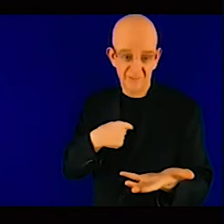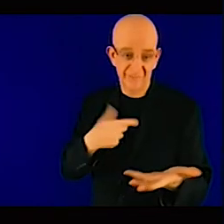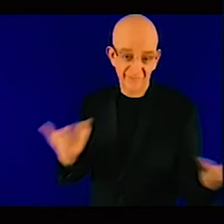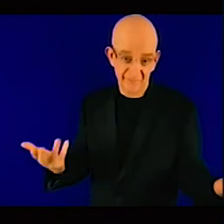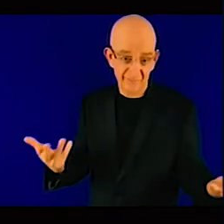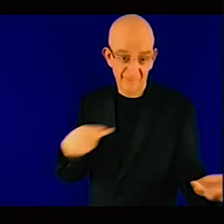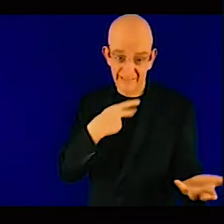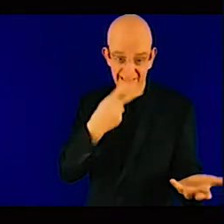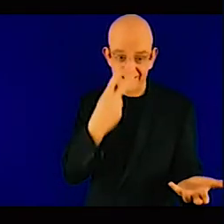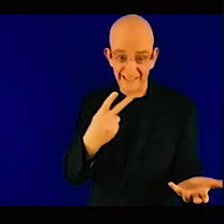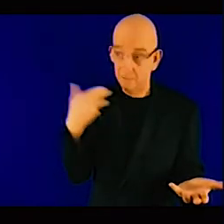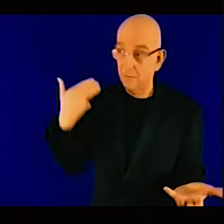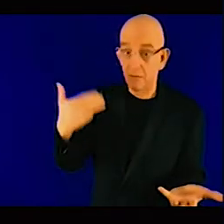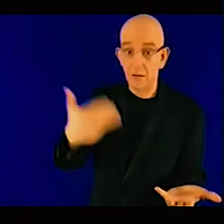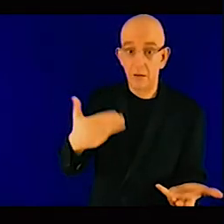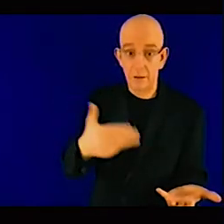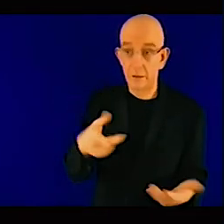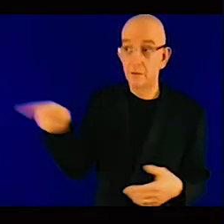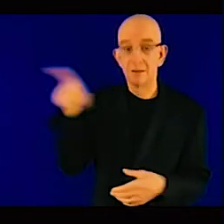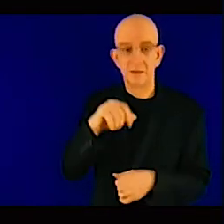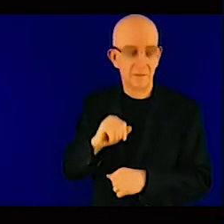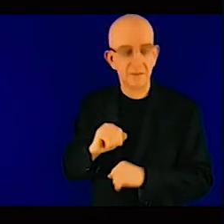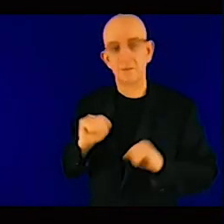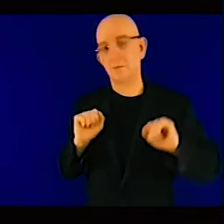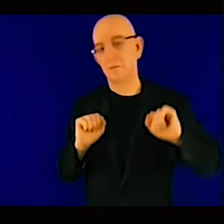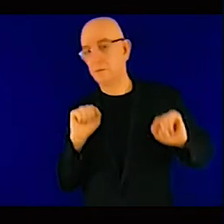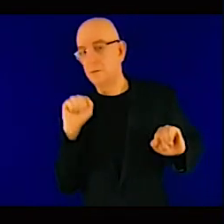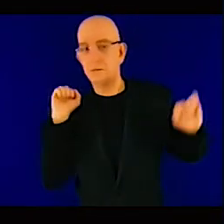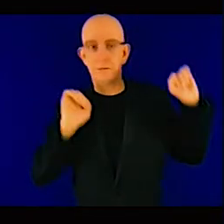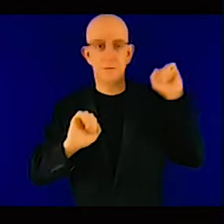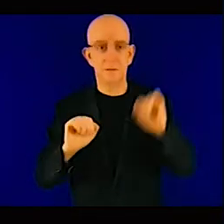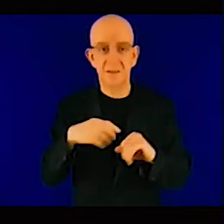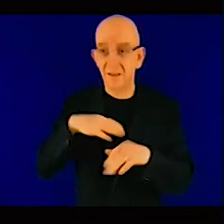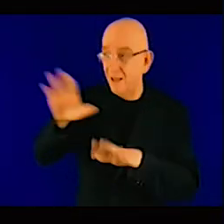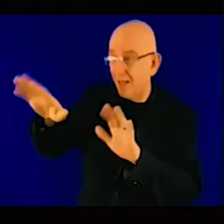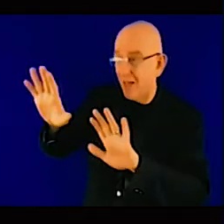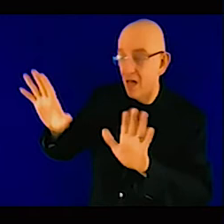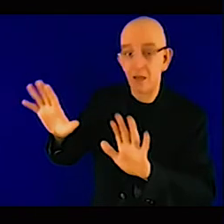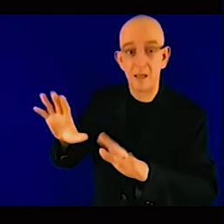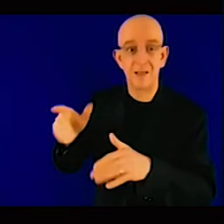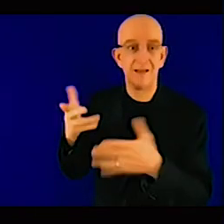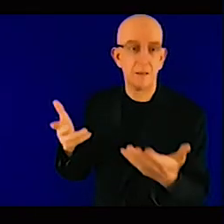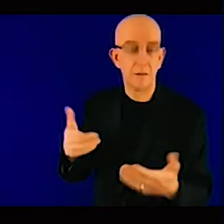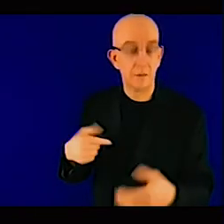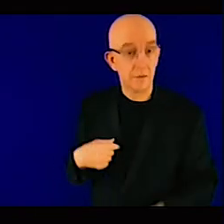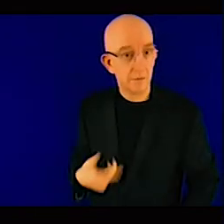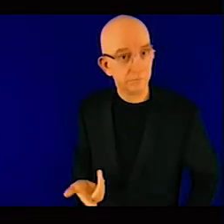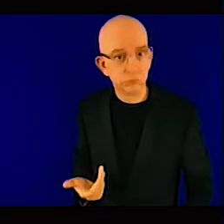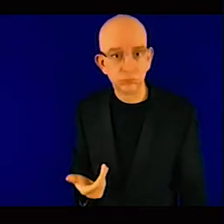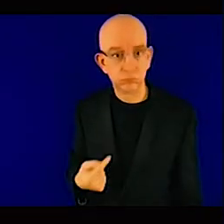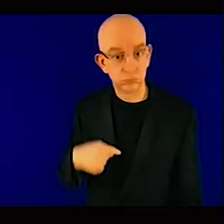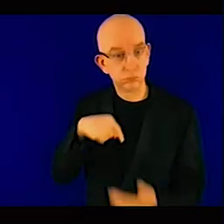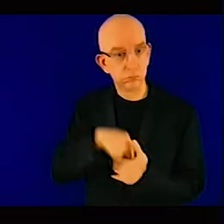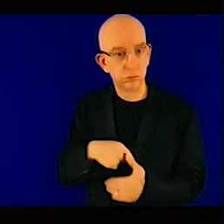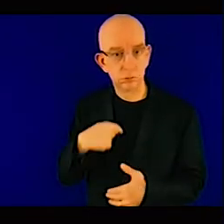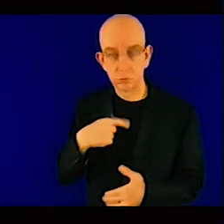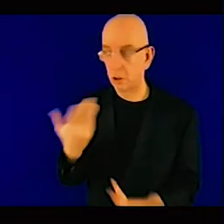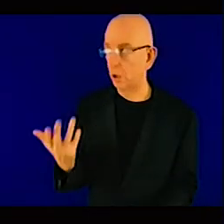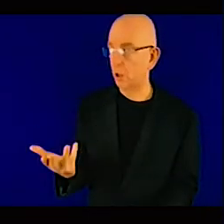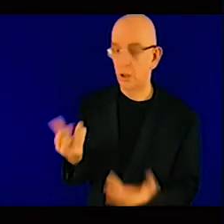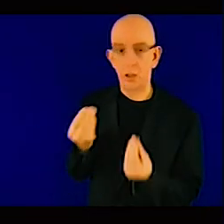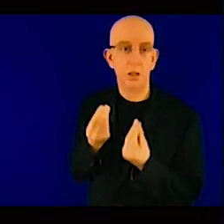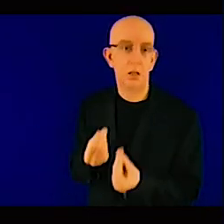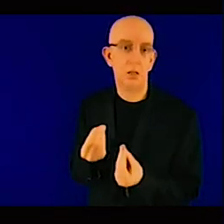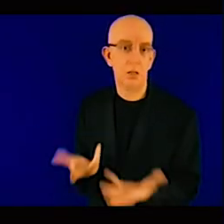so there needs to be this acknowledgement to say that you know what renewables is not going to solve problem it is